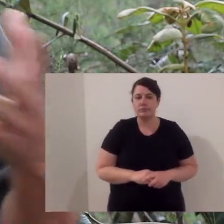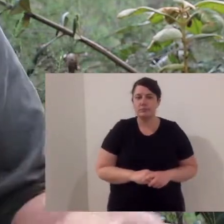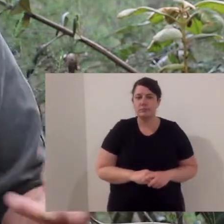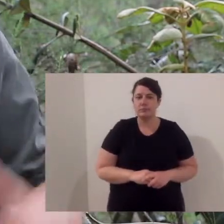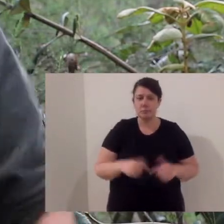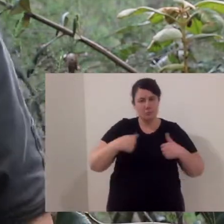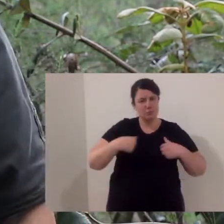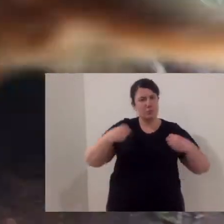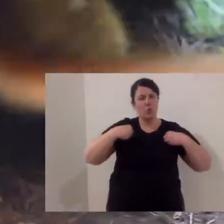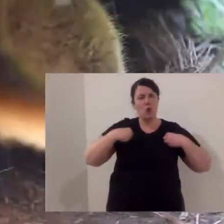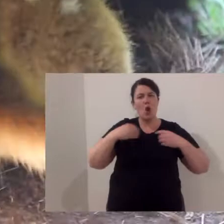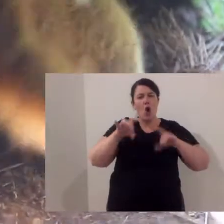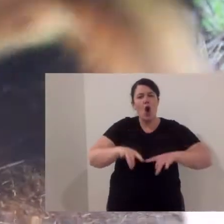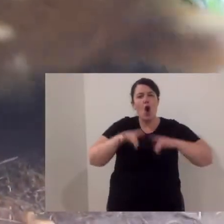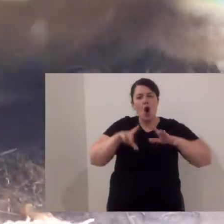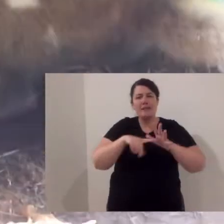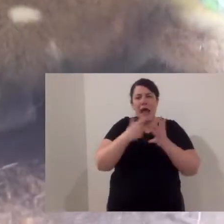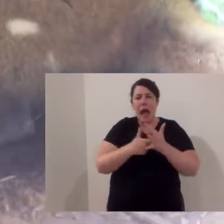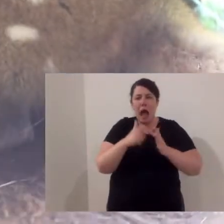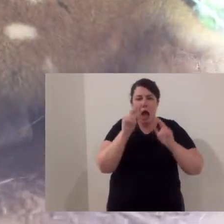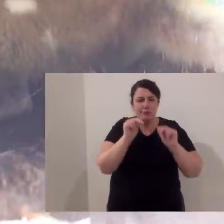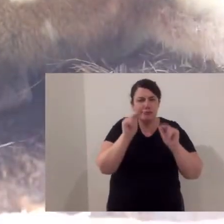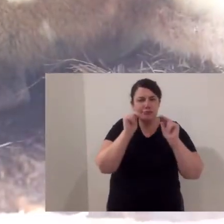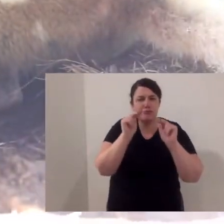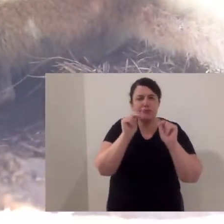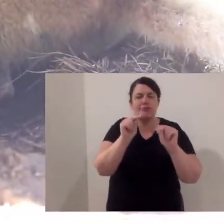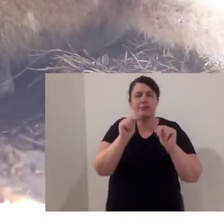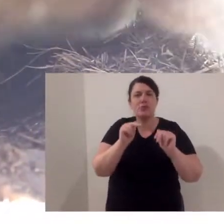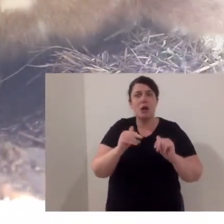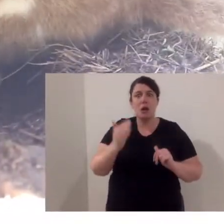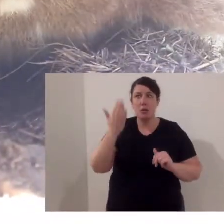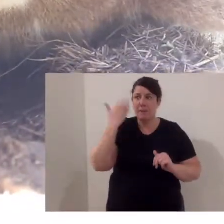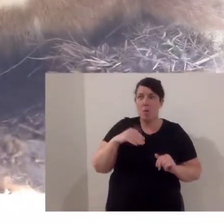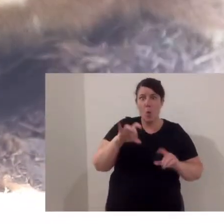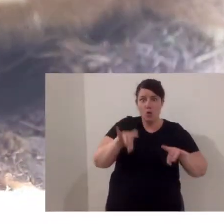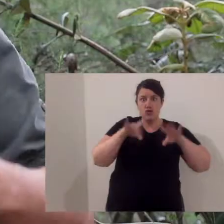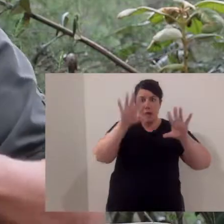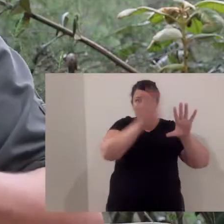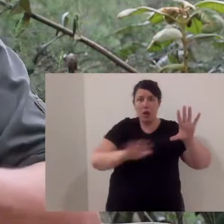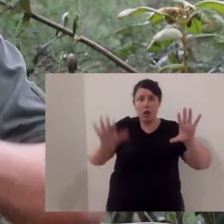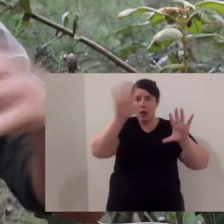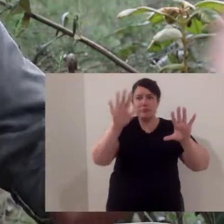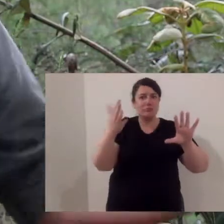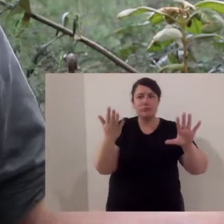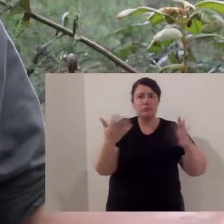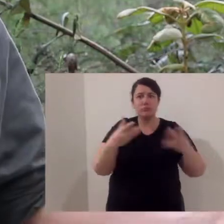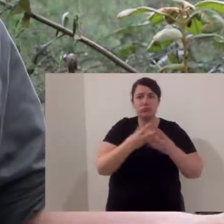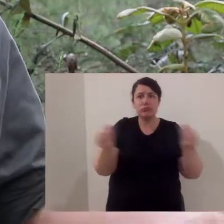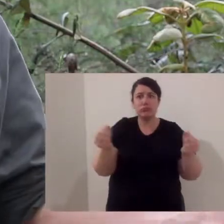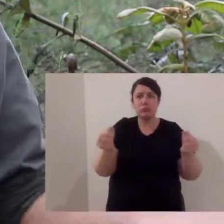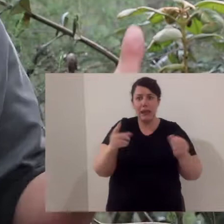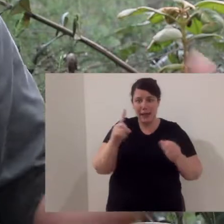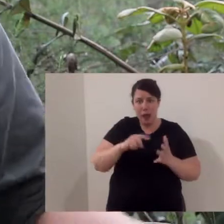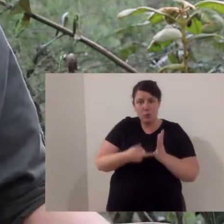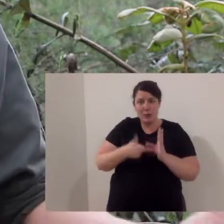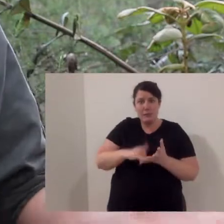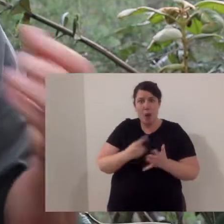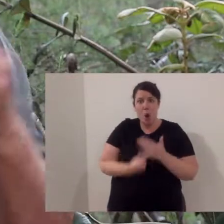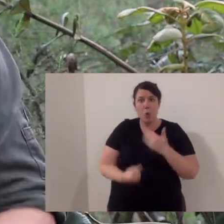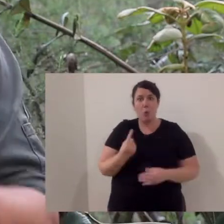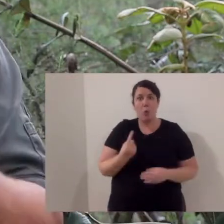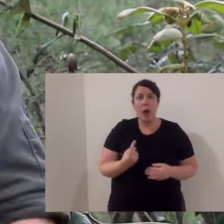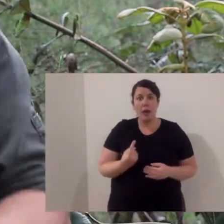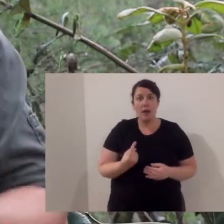have a really diverse diet. Eastern quolls are a flagship species at Aussiac. They used to be on mainland environments and they've gone.